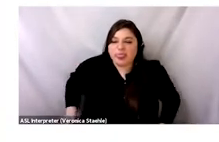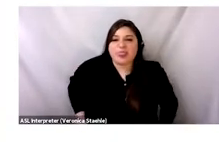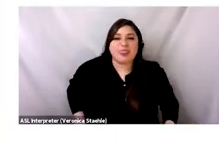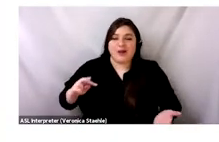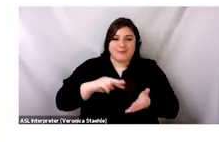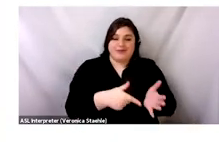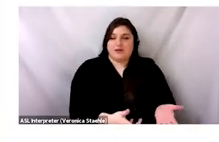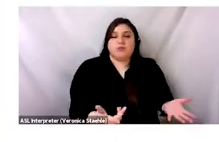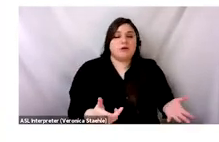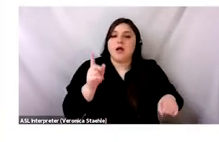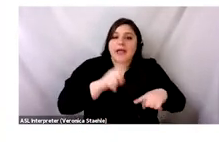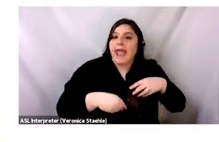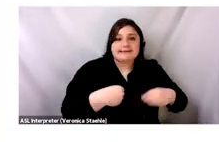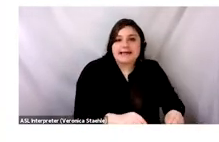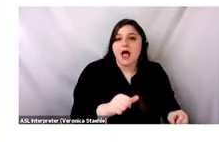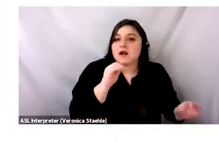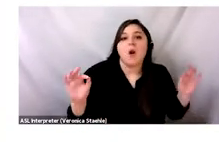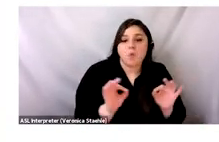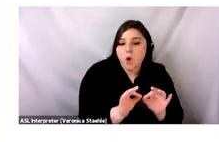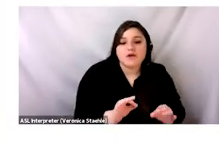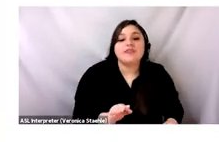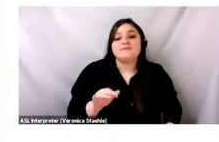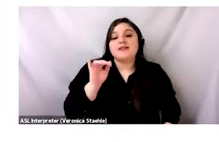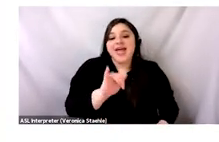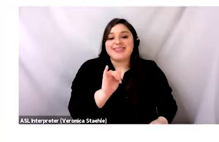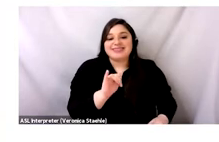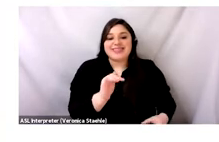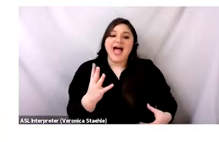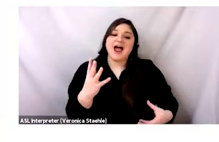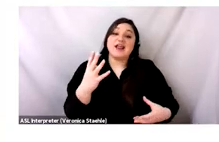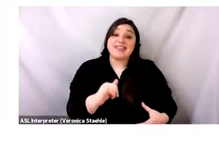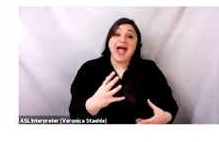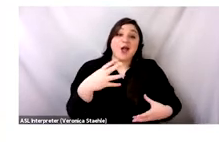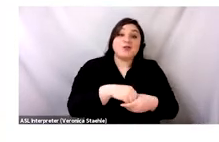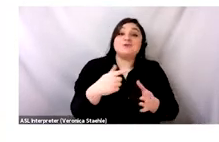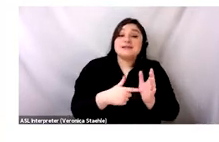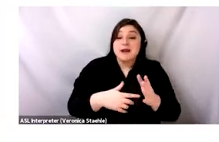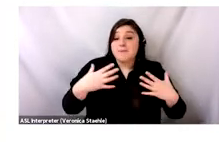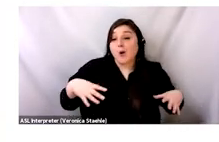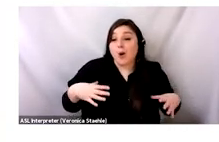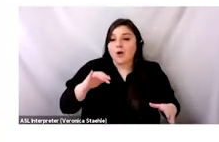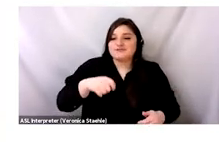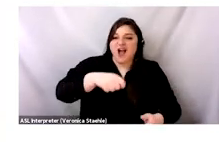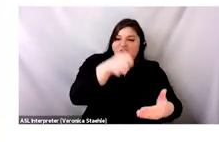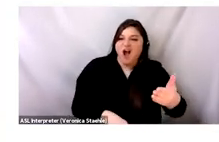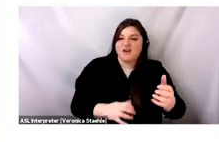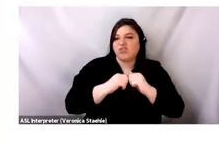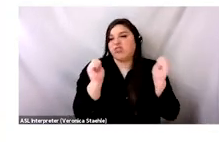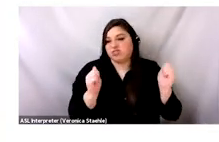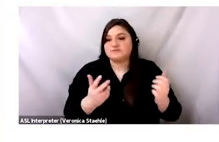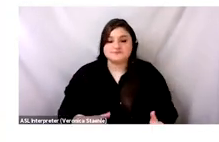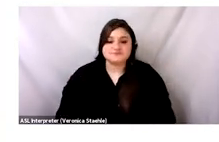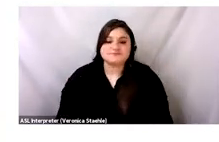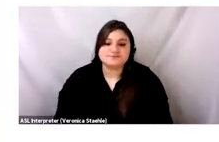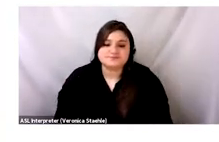torn, have stains all over them. They're basically the things that aren't sellable, and this includes dead stock that has been intentionally